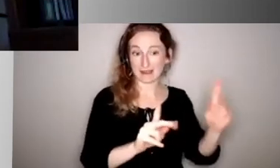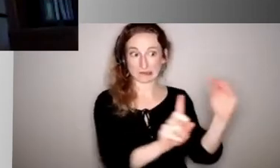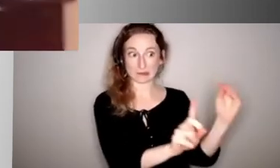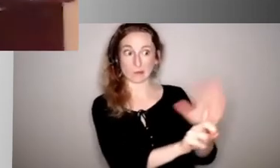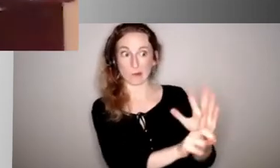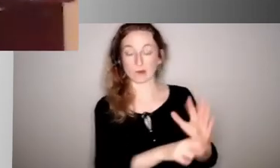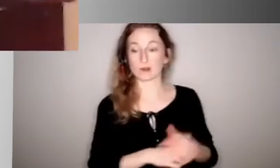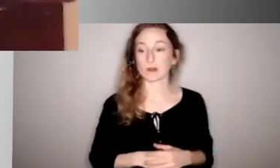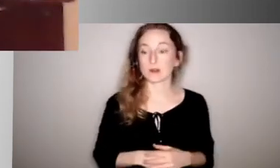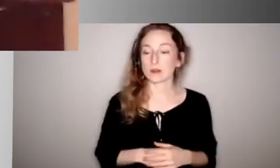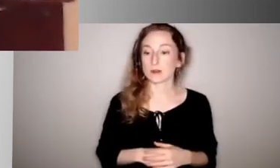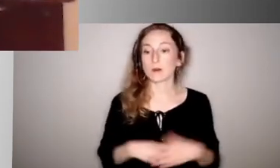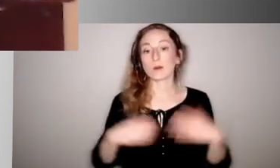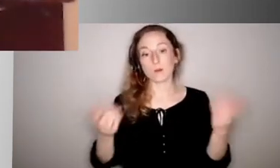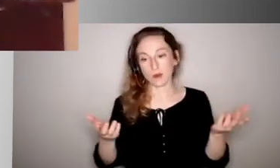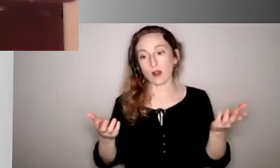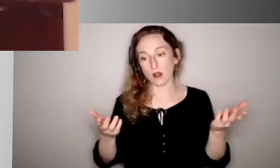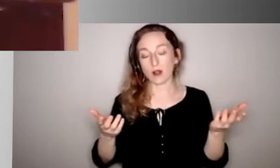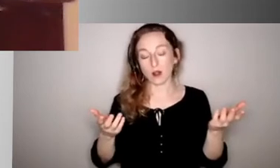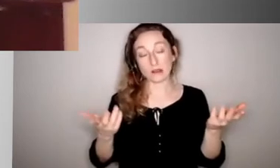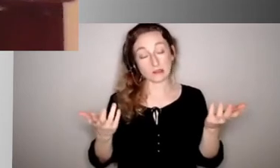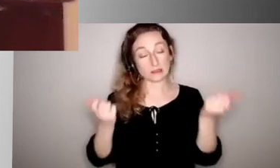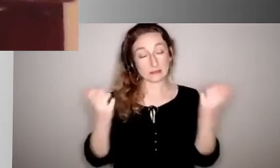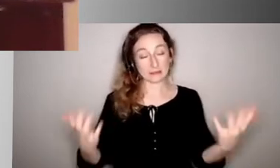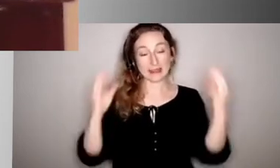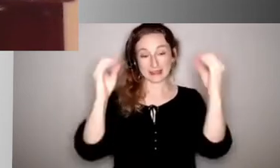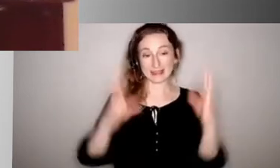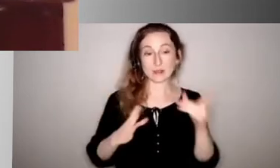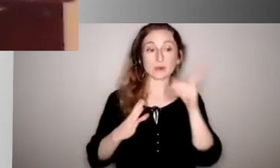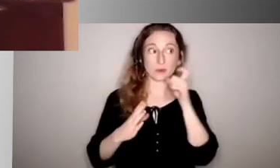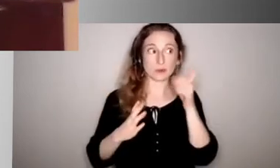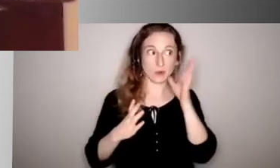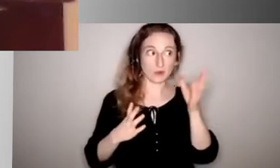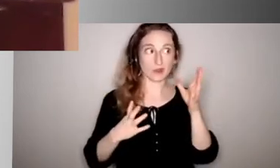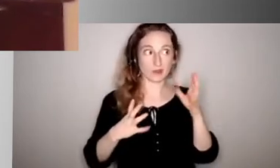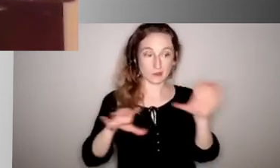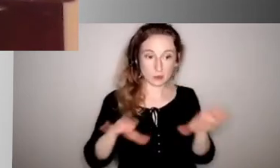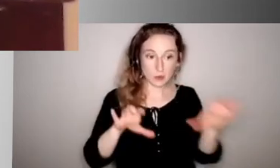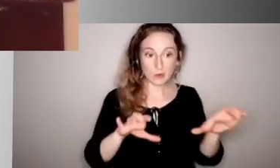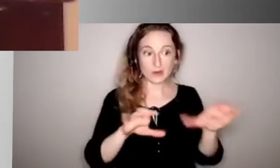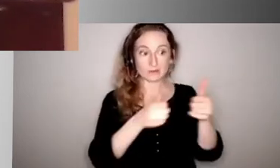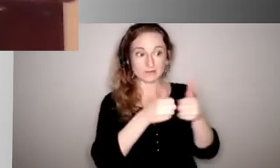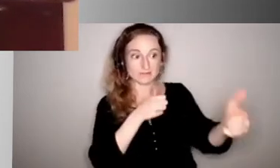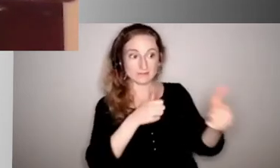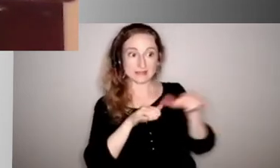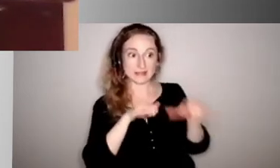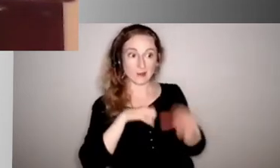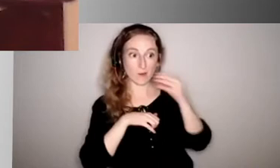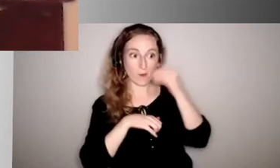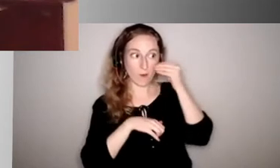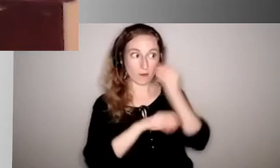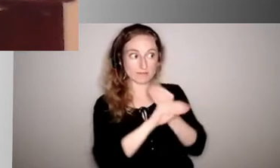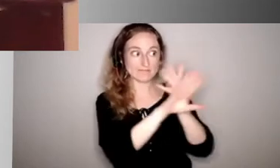Well, certainly with the number of teachers that we will need to do the remote learning, there are some opportunities, especially for those who are the most vulnerable of our teachers,